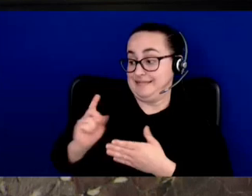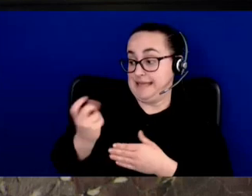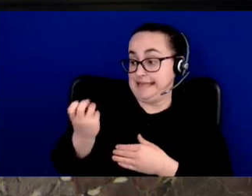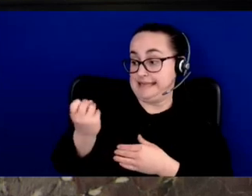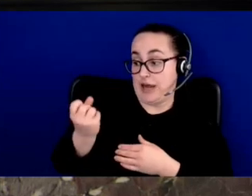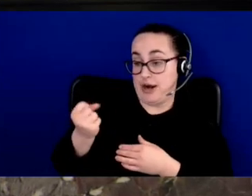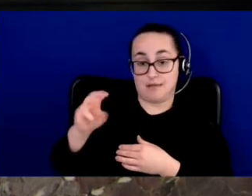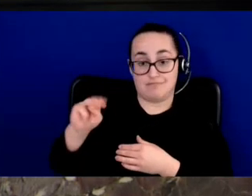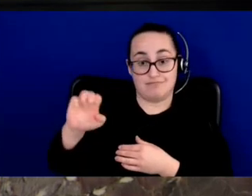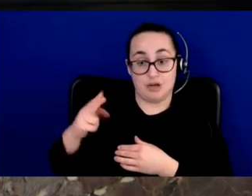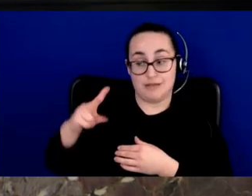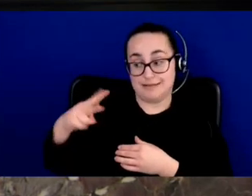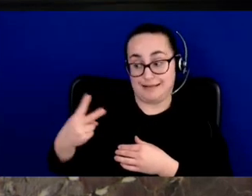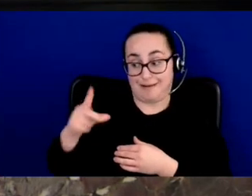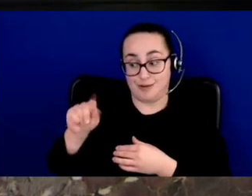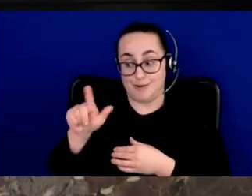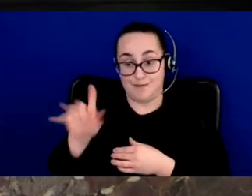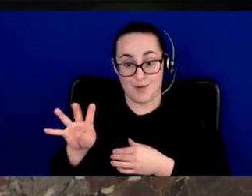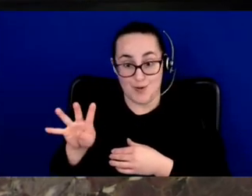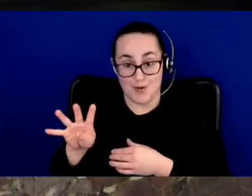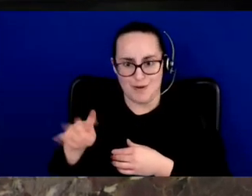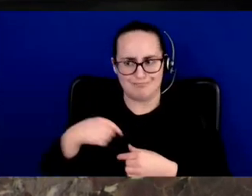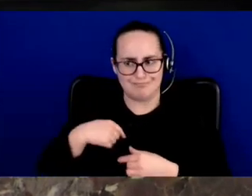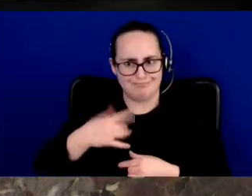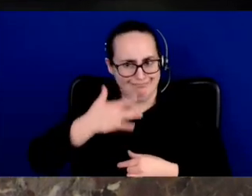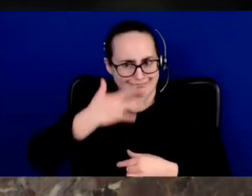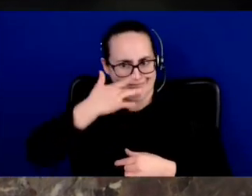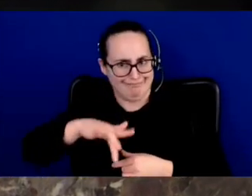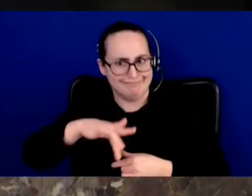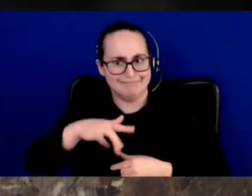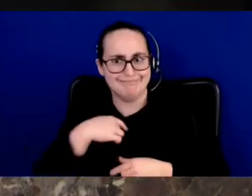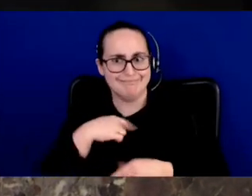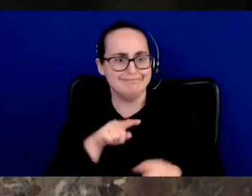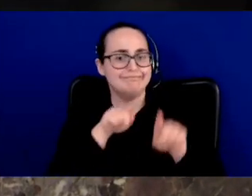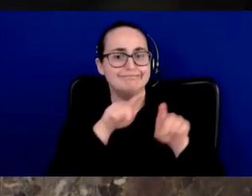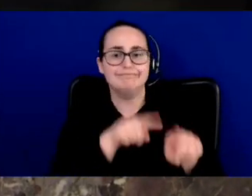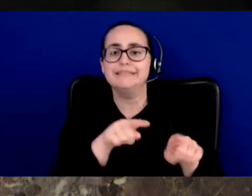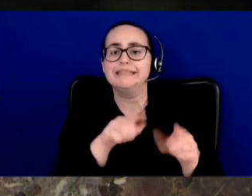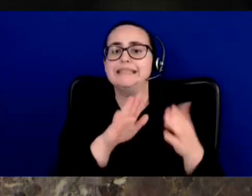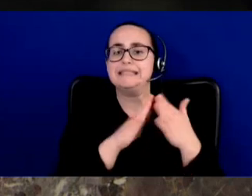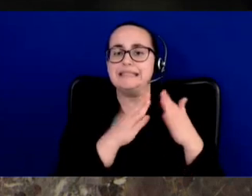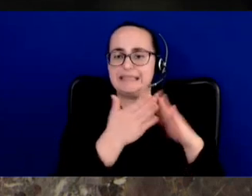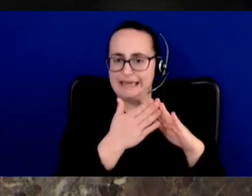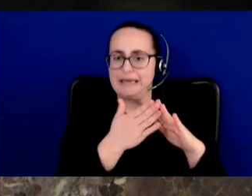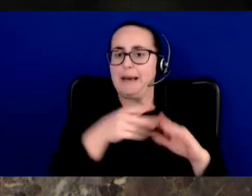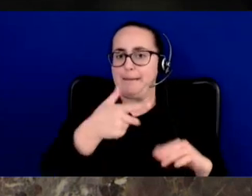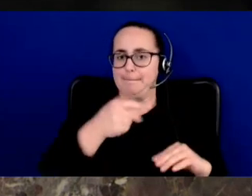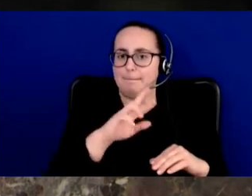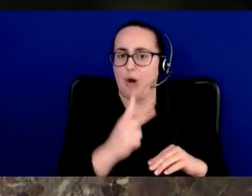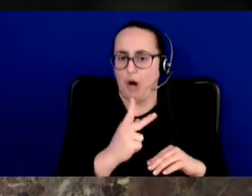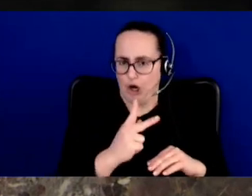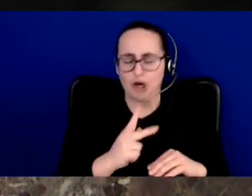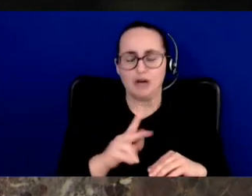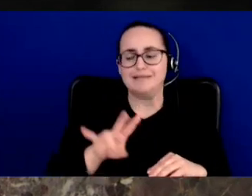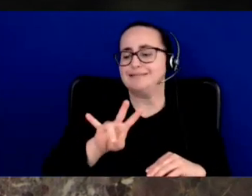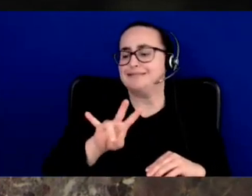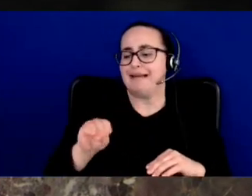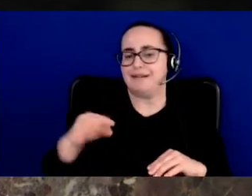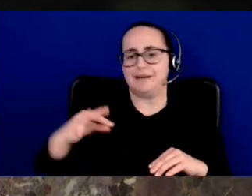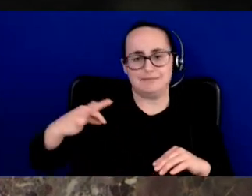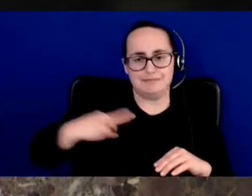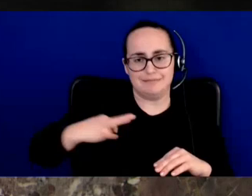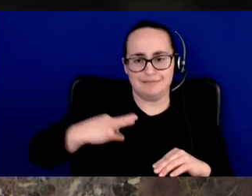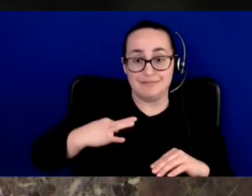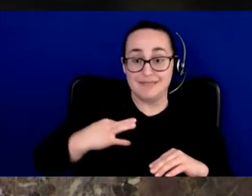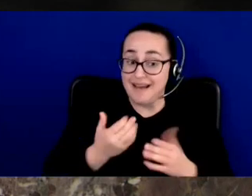had the privilege of joining over 70 volunteers at Richmond Garden City Park to help remove invasive species, Himalayan blackberry bush.